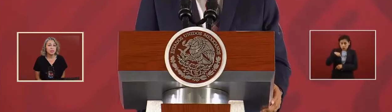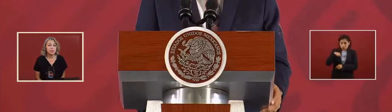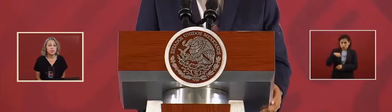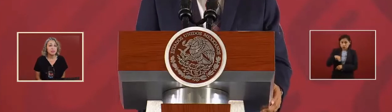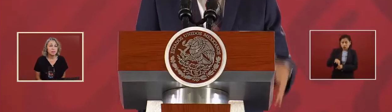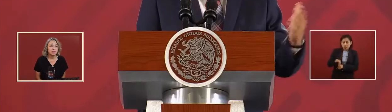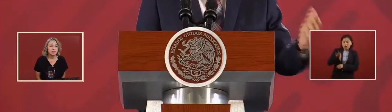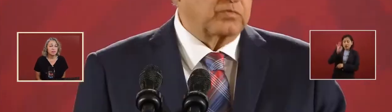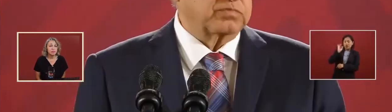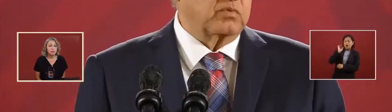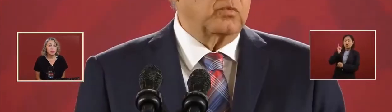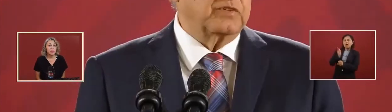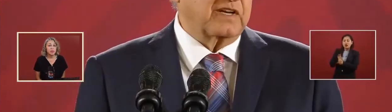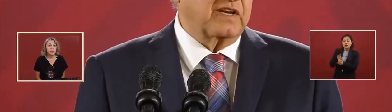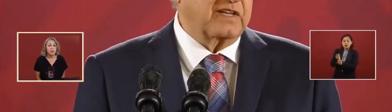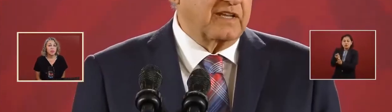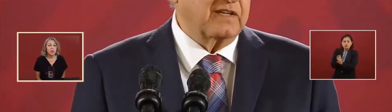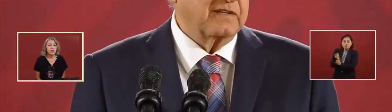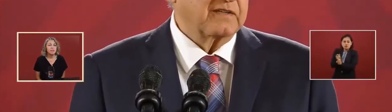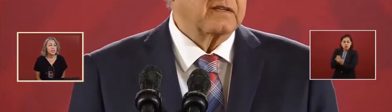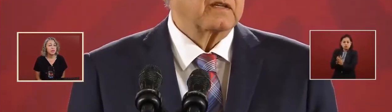I've said it with much clarity.